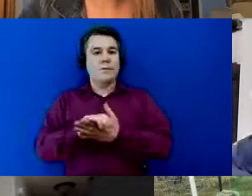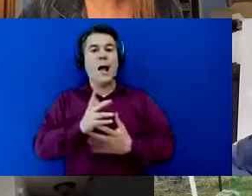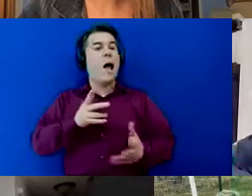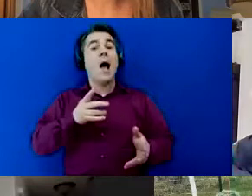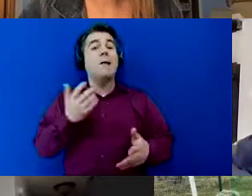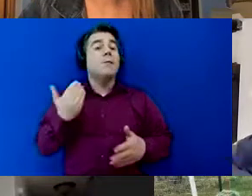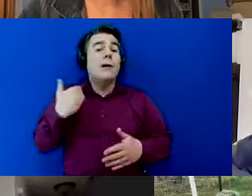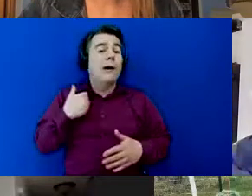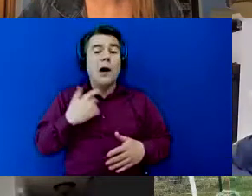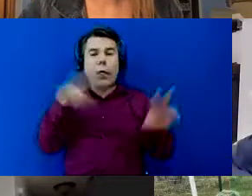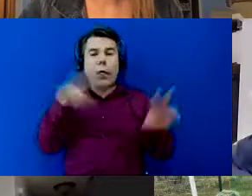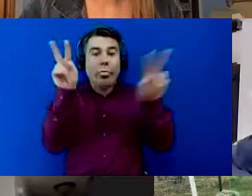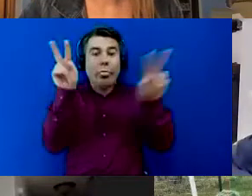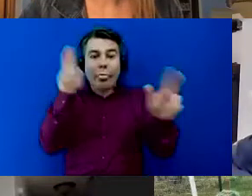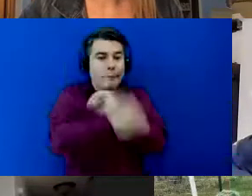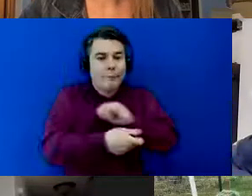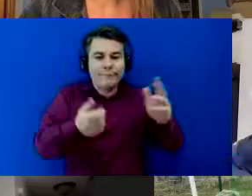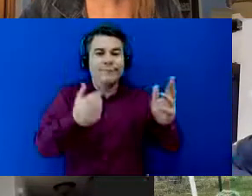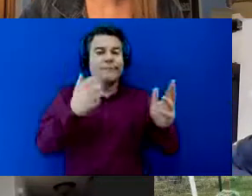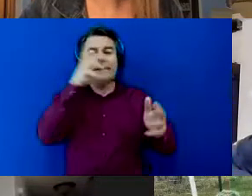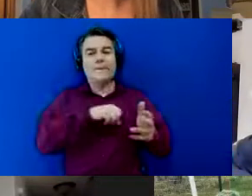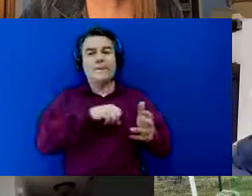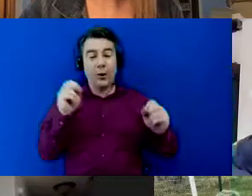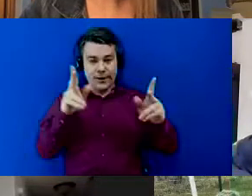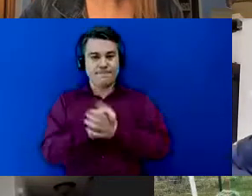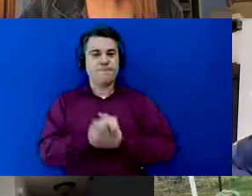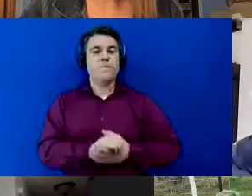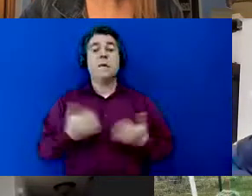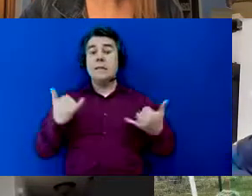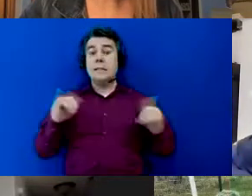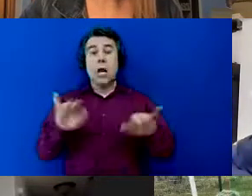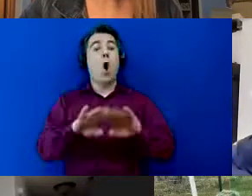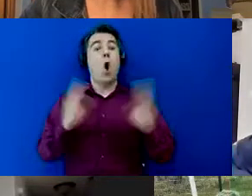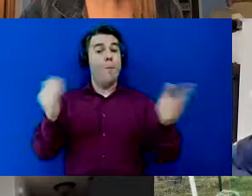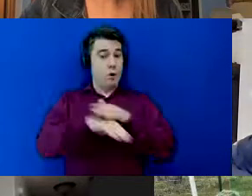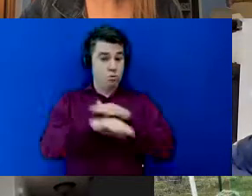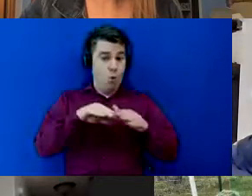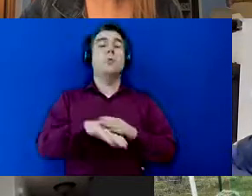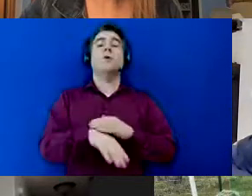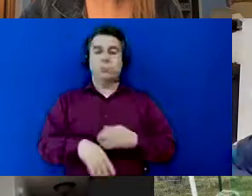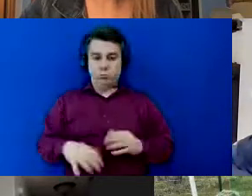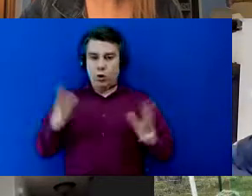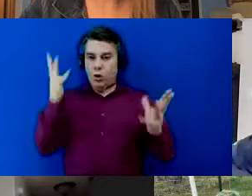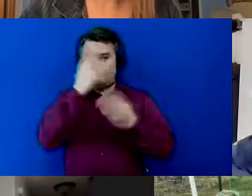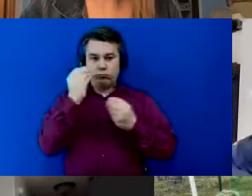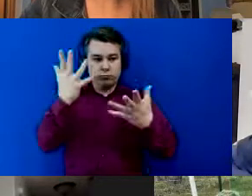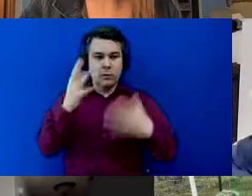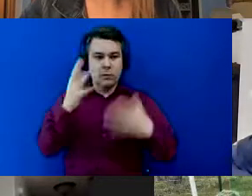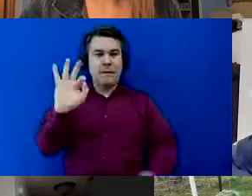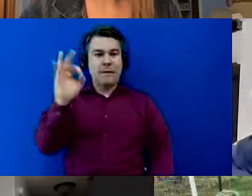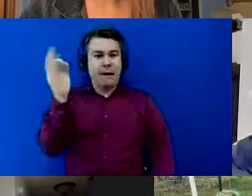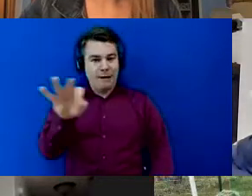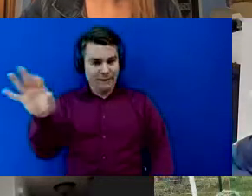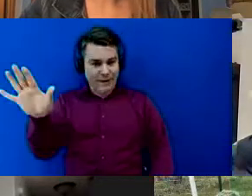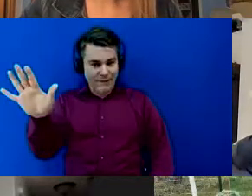okay so we've still got open enrollment it's beautiful 995 to get started